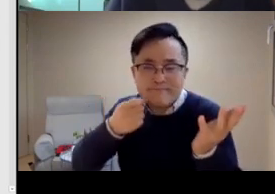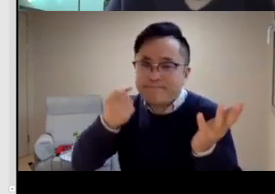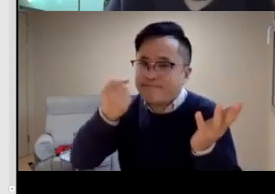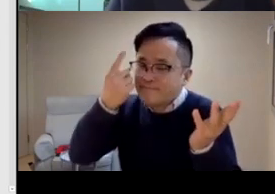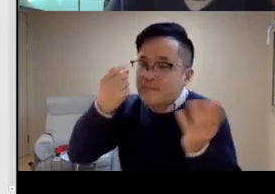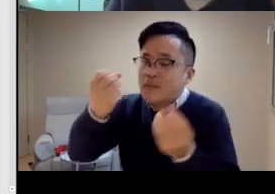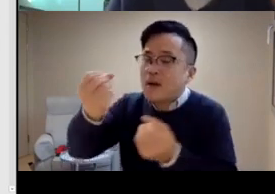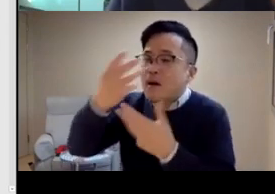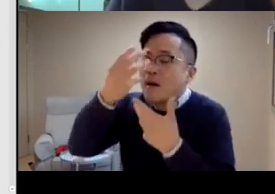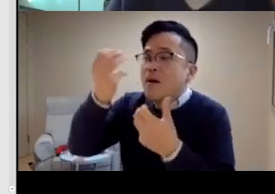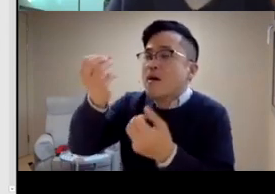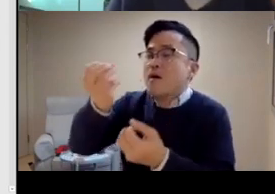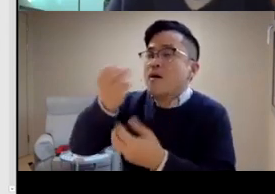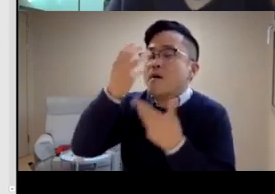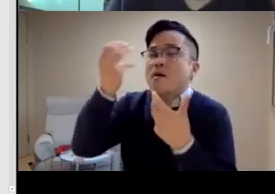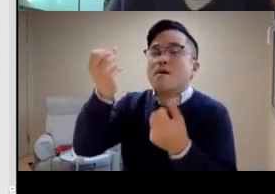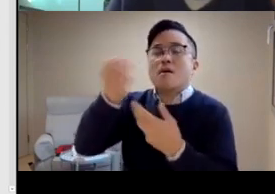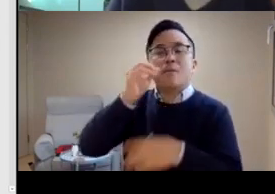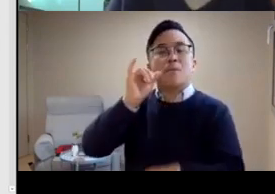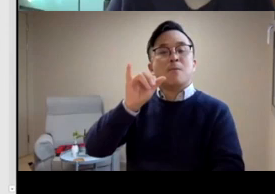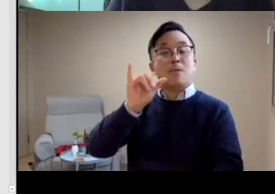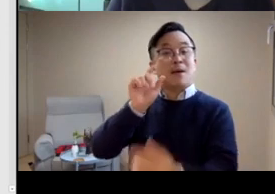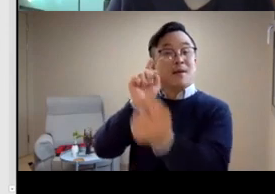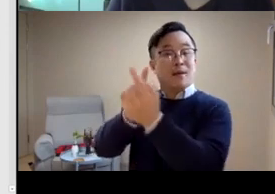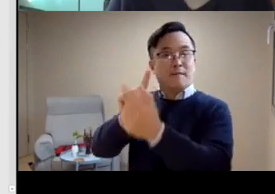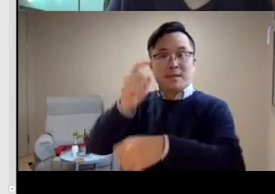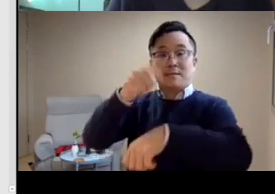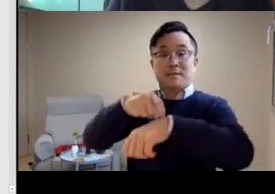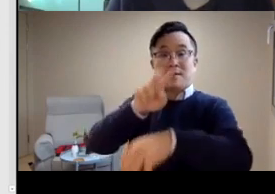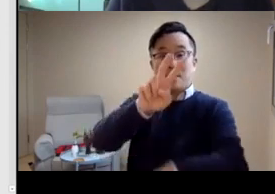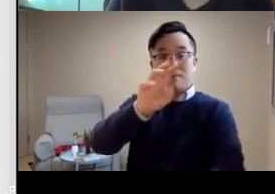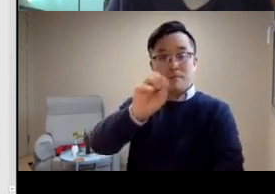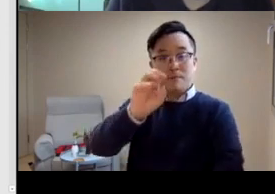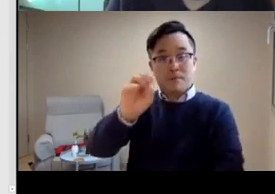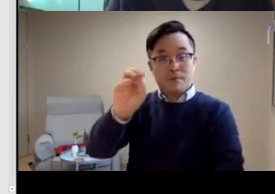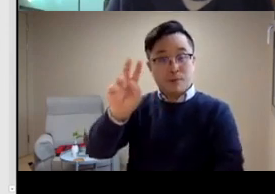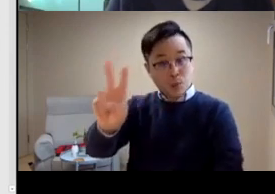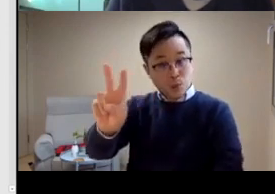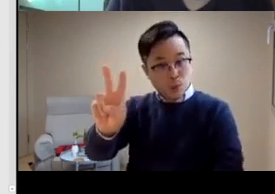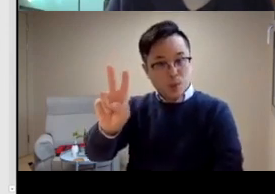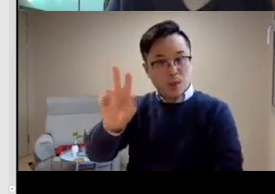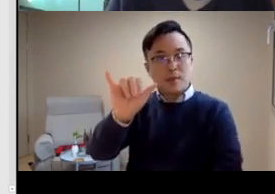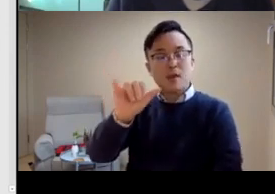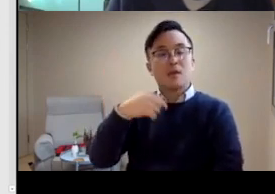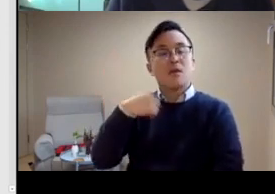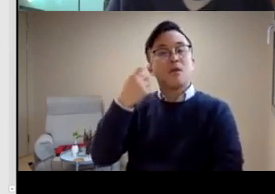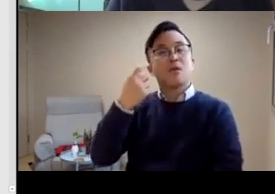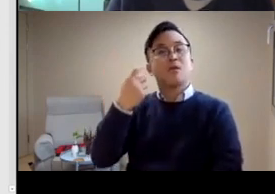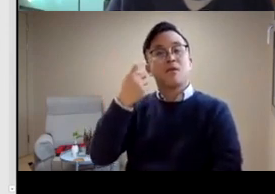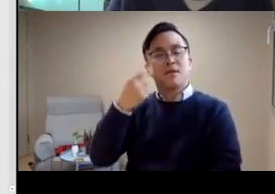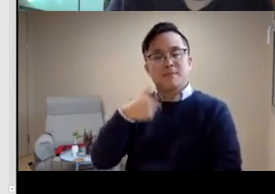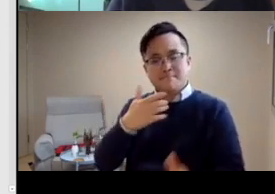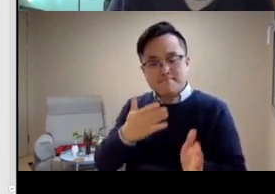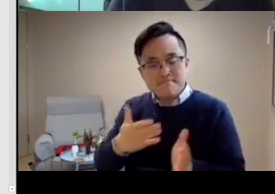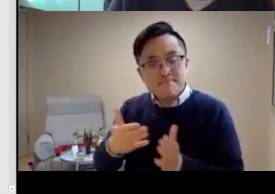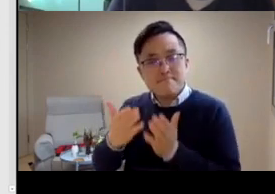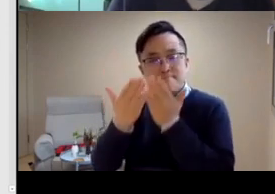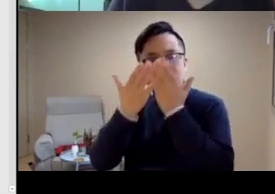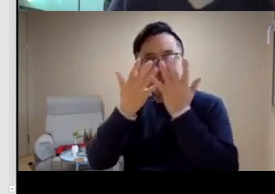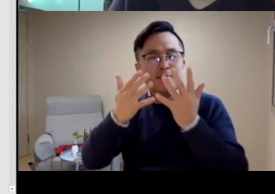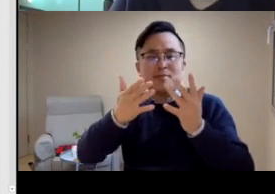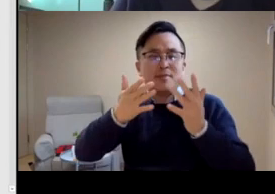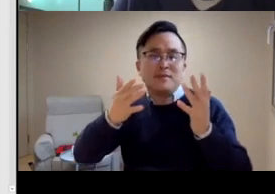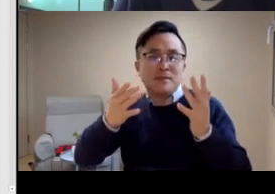her about our political struggles. And she said, you know, with the linguistic, the knowledge of your sign language and the linguistic knowledge is really important.